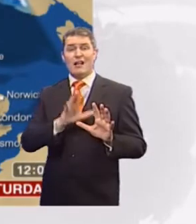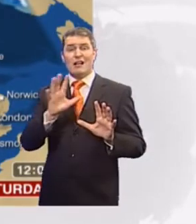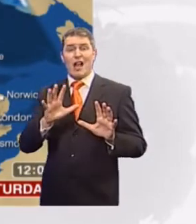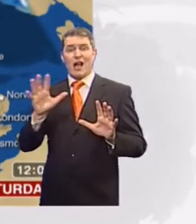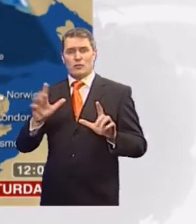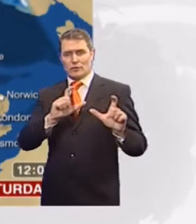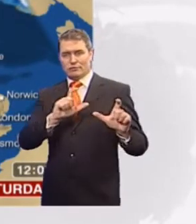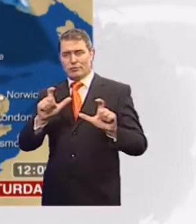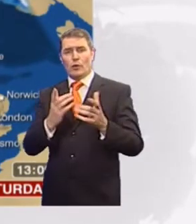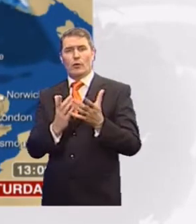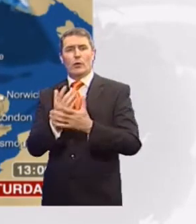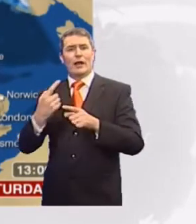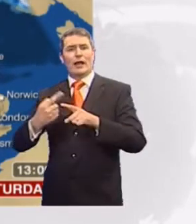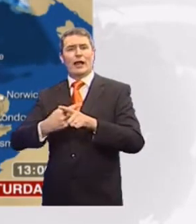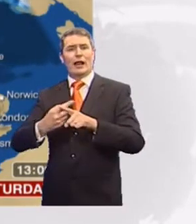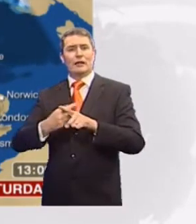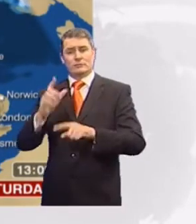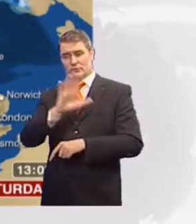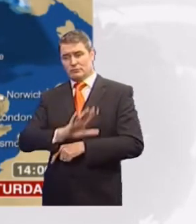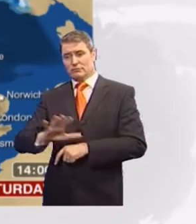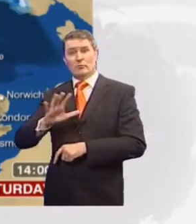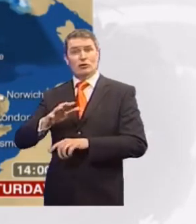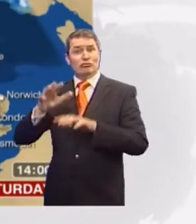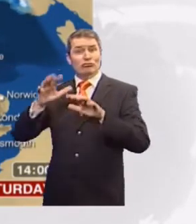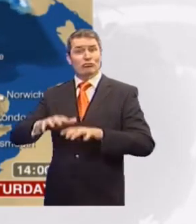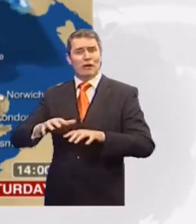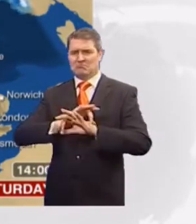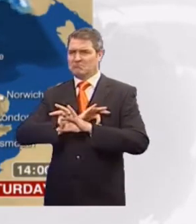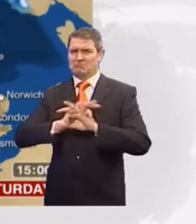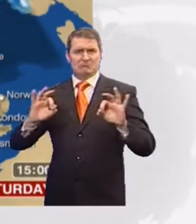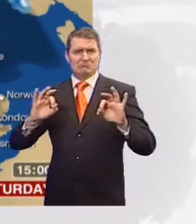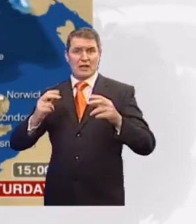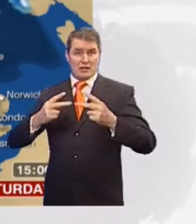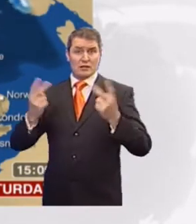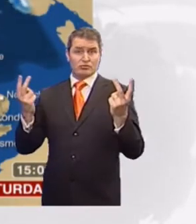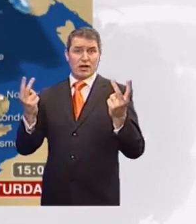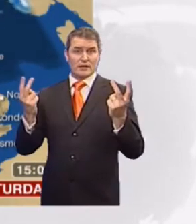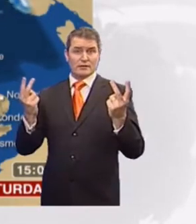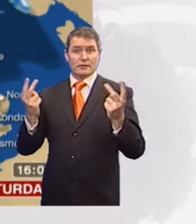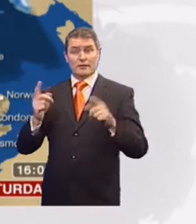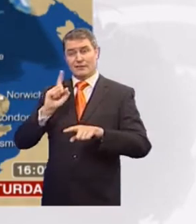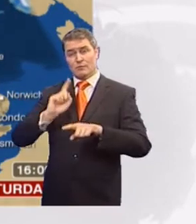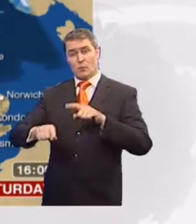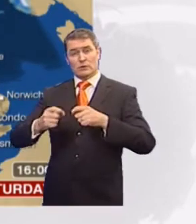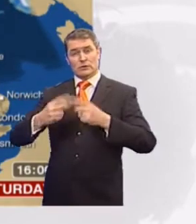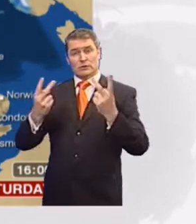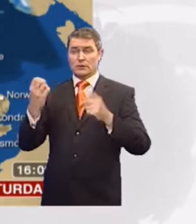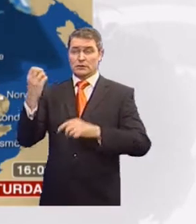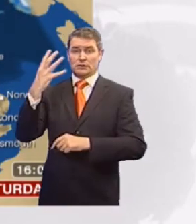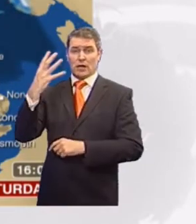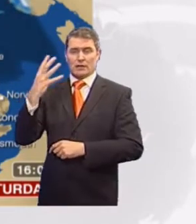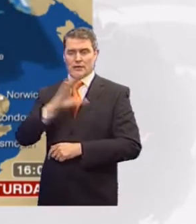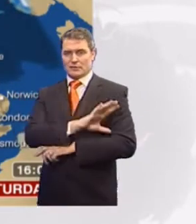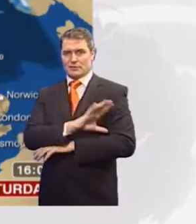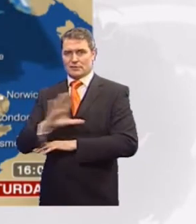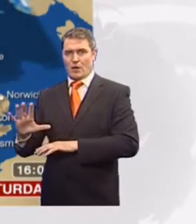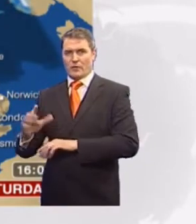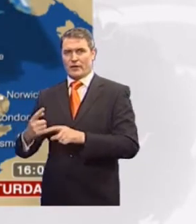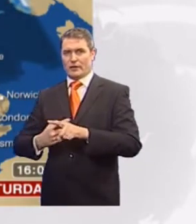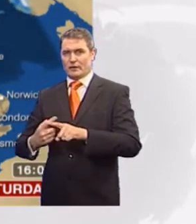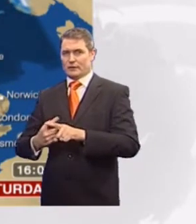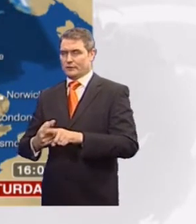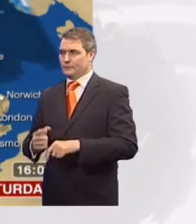northern half of the UK during the day. But for most, it stays dry, fairly bright. Sunniest conditions with the lightest winds this time will be across the southern half